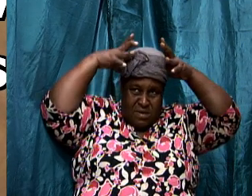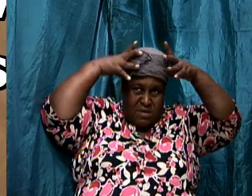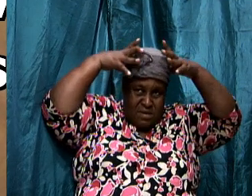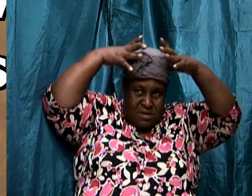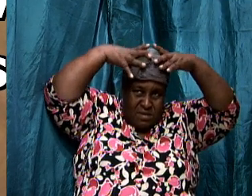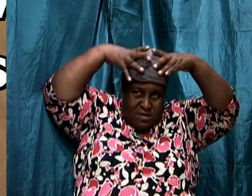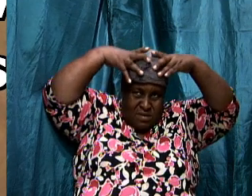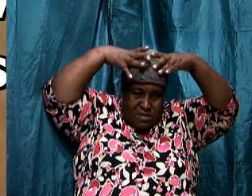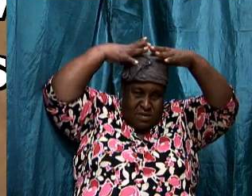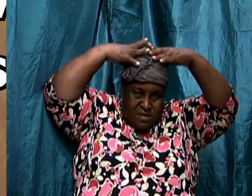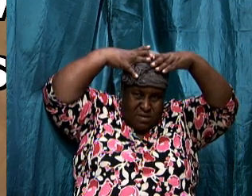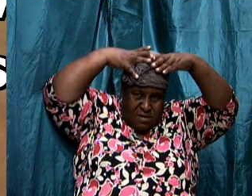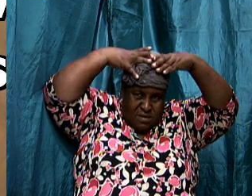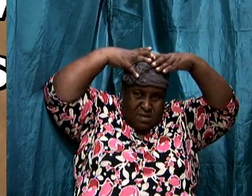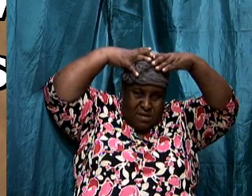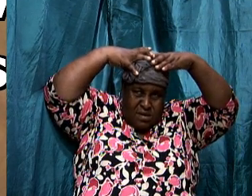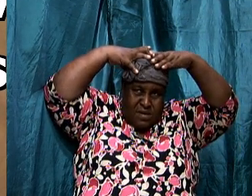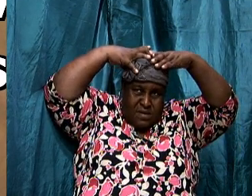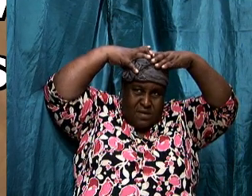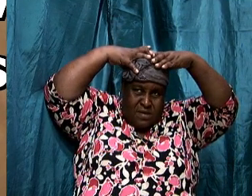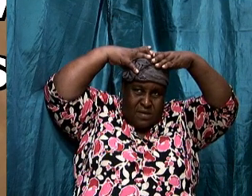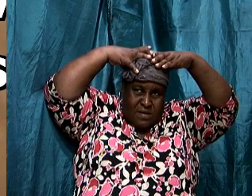want us to focus on now